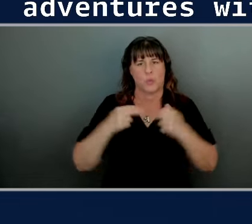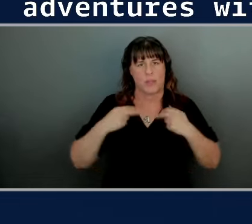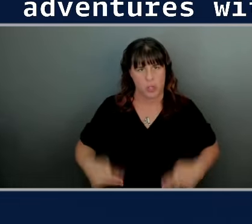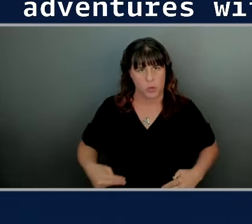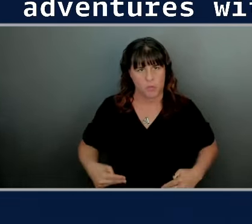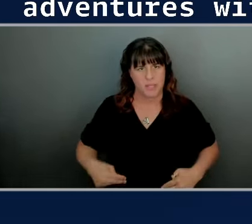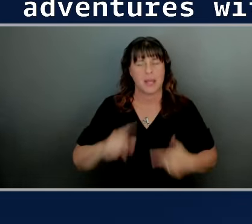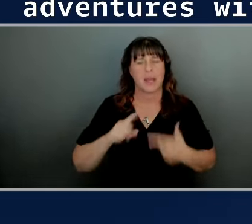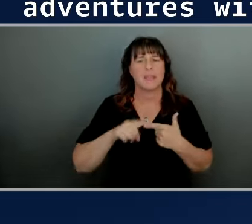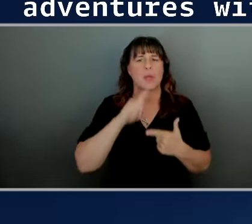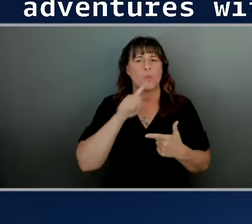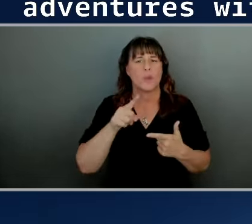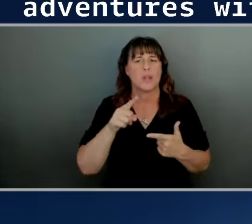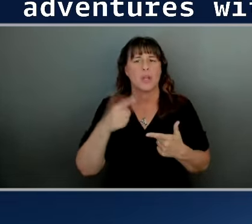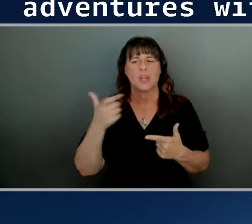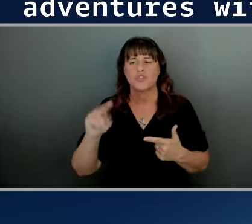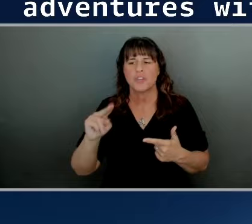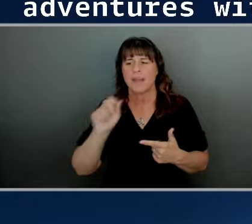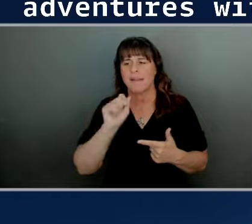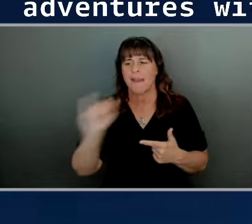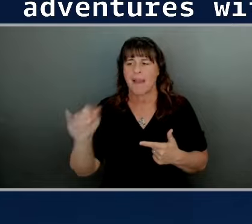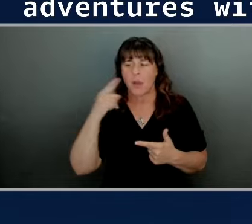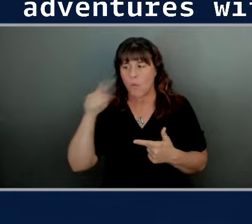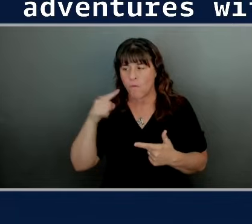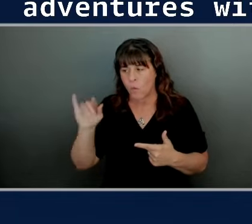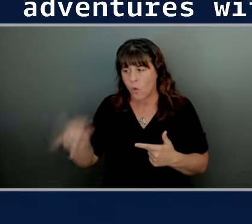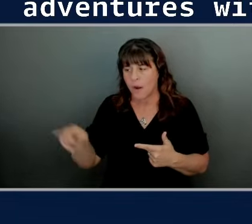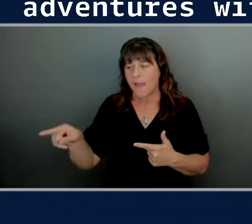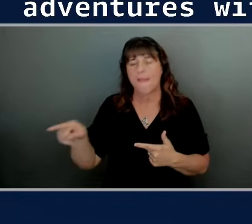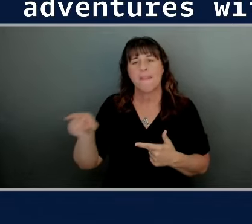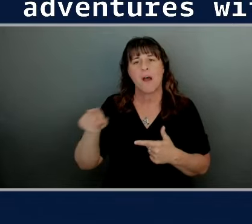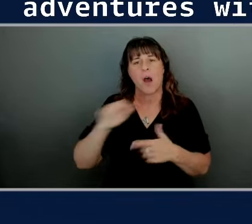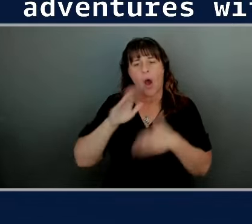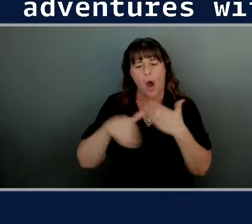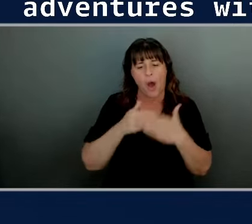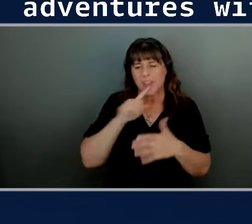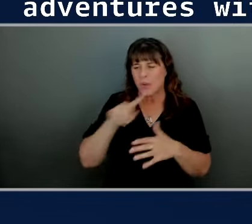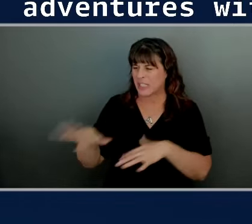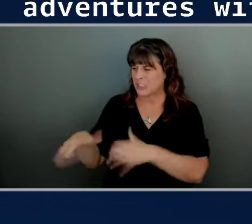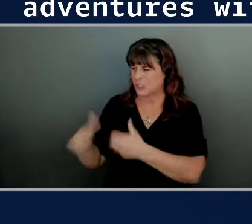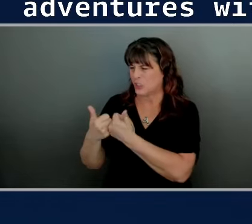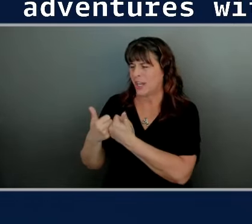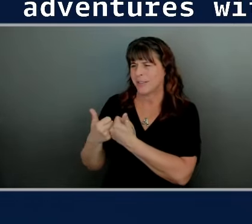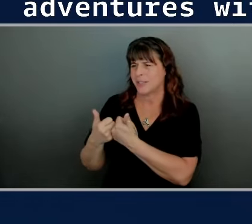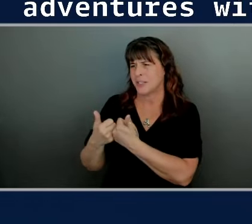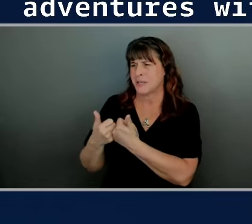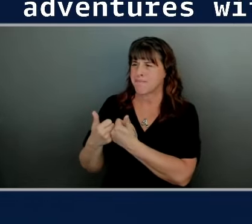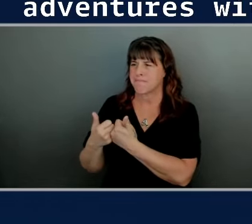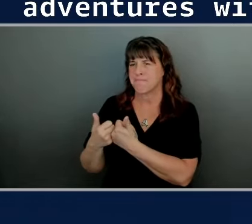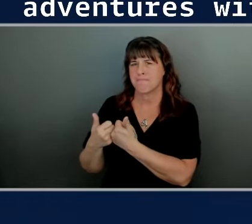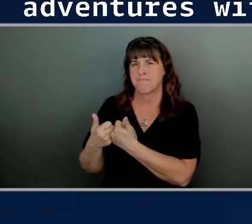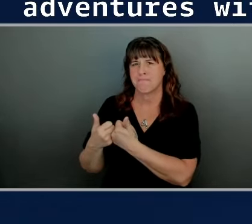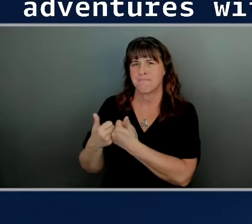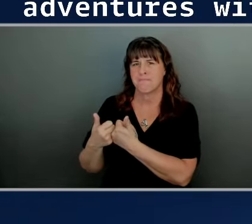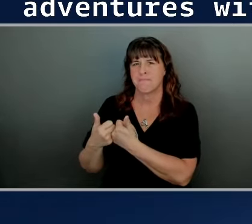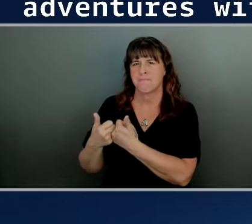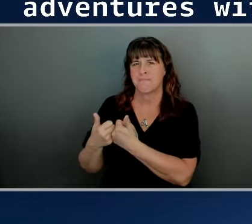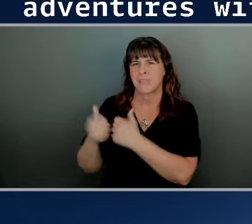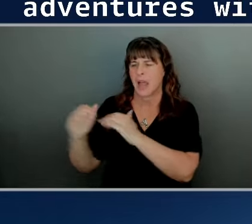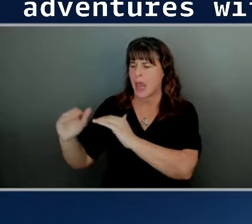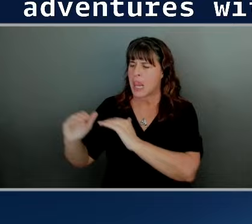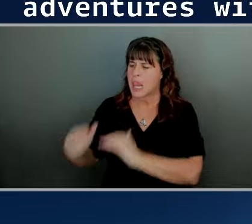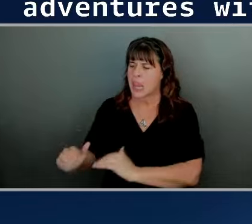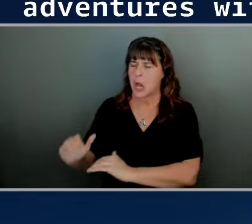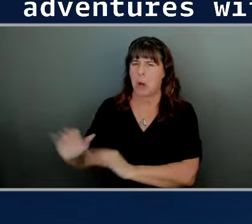really what we're using Gen.ai to do is all of that really challenging sort of low apt aptitude work